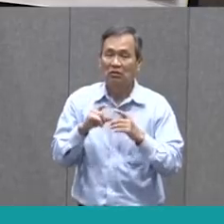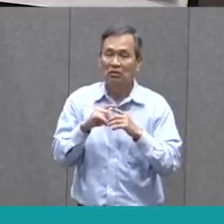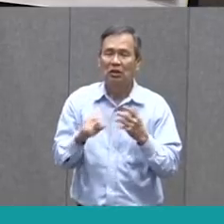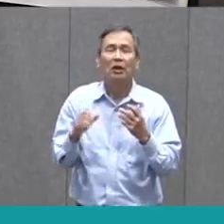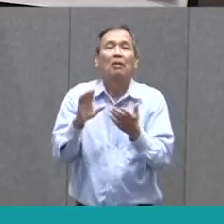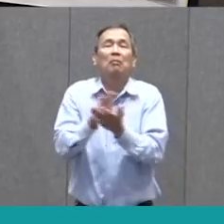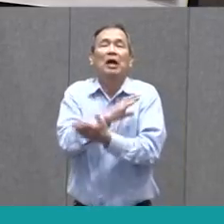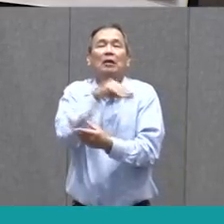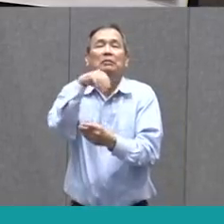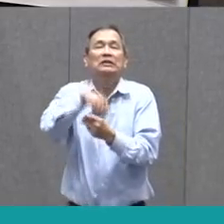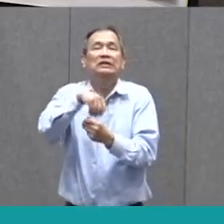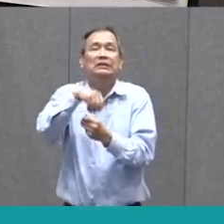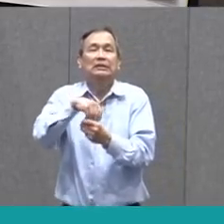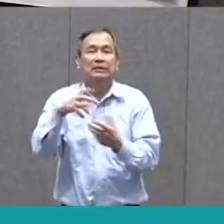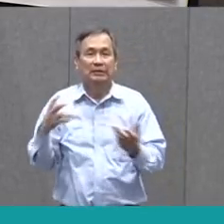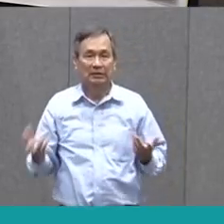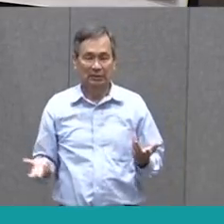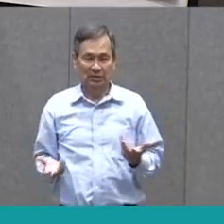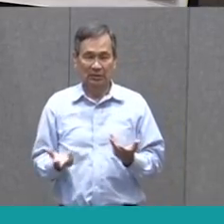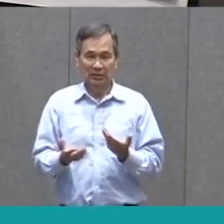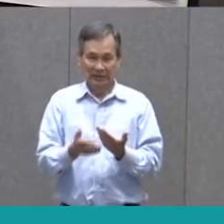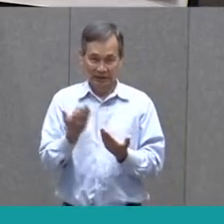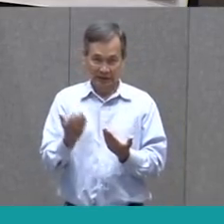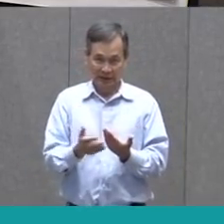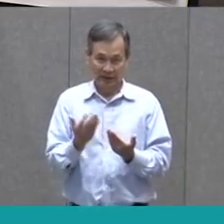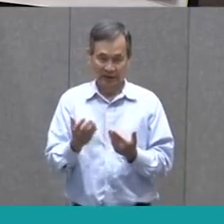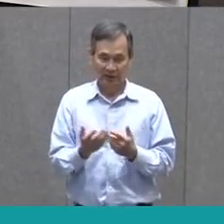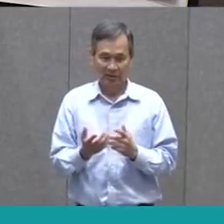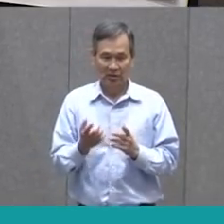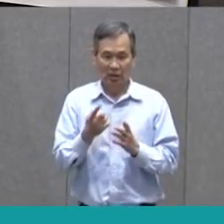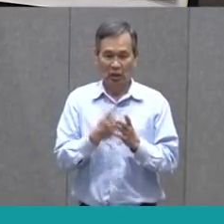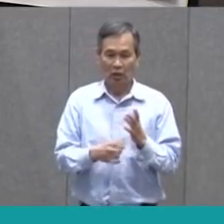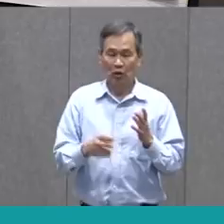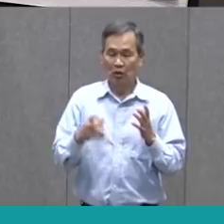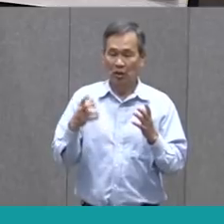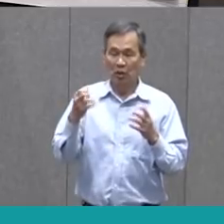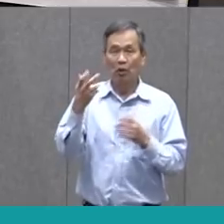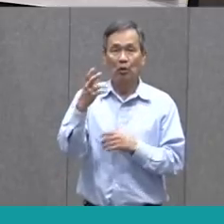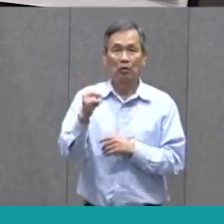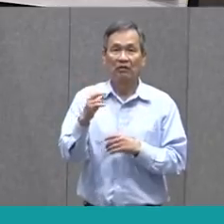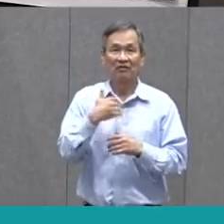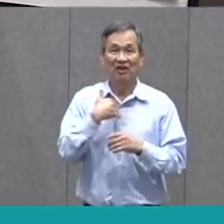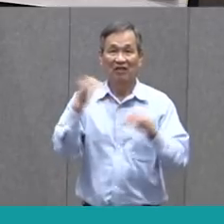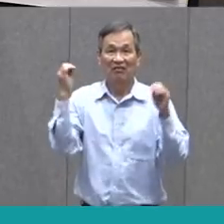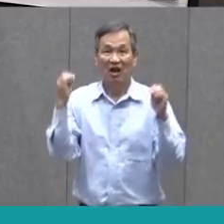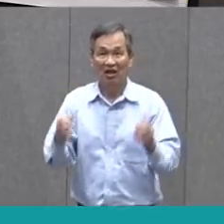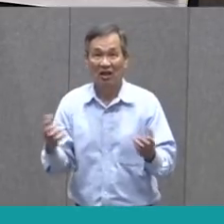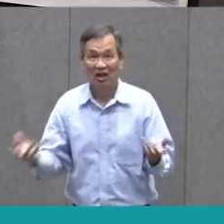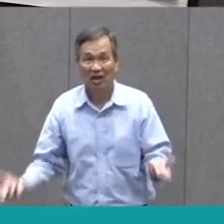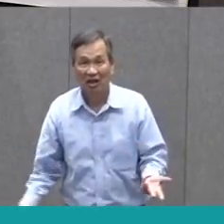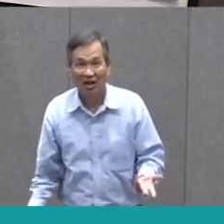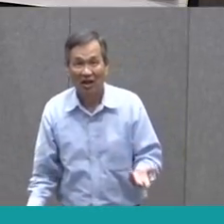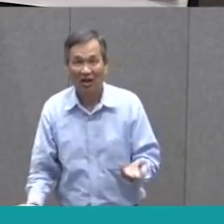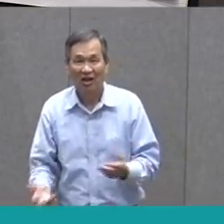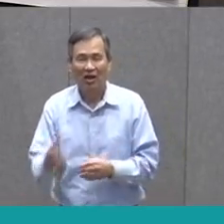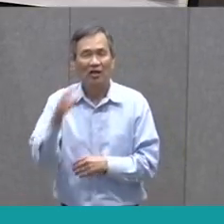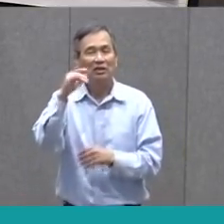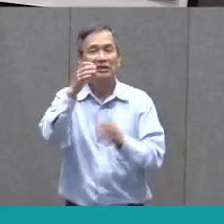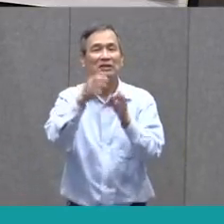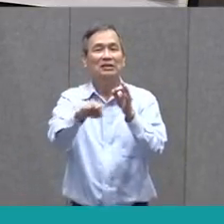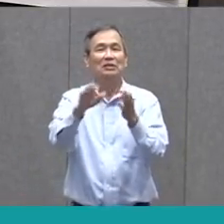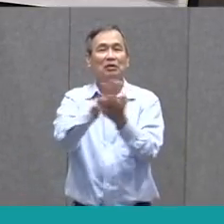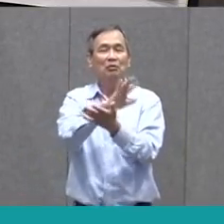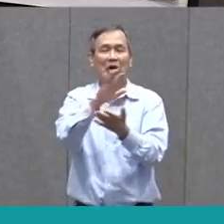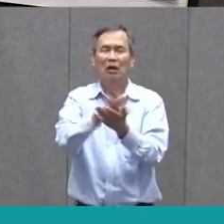paper inside. So that's easy. So once you have, and if you don't have any of those things, and you just have a piece of paper,